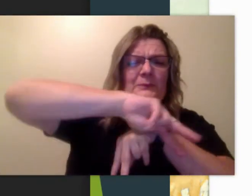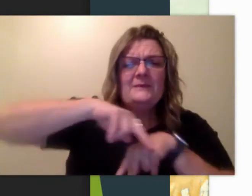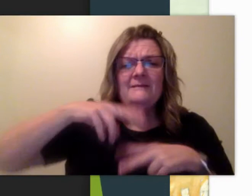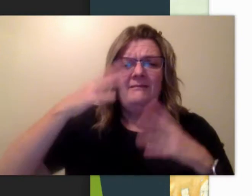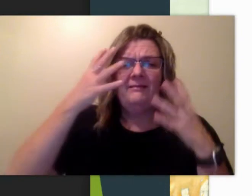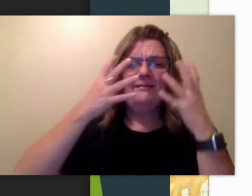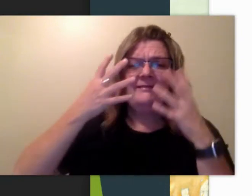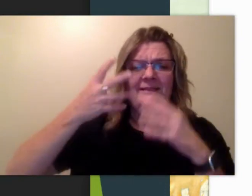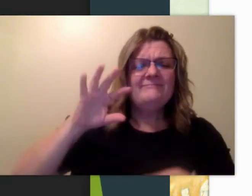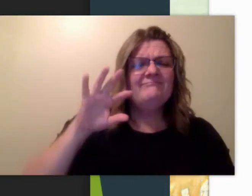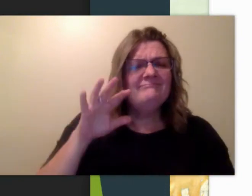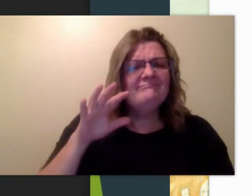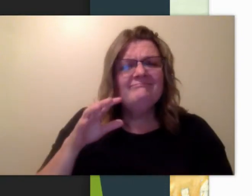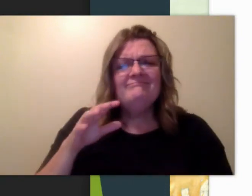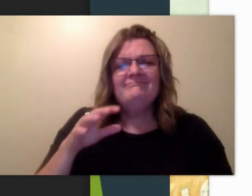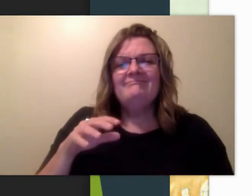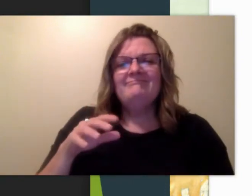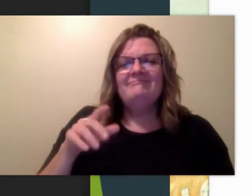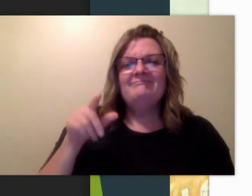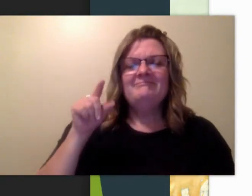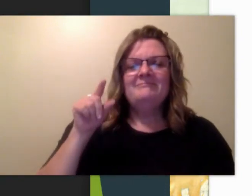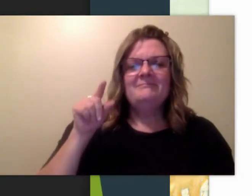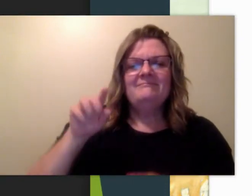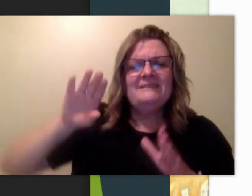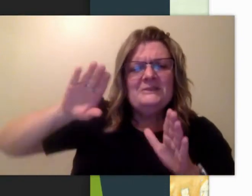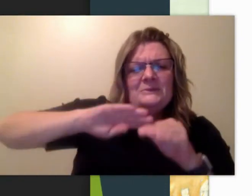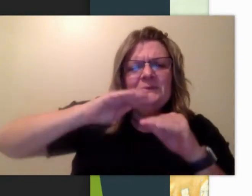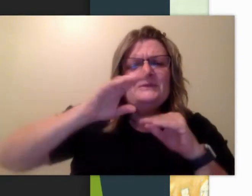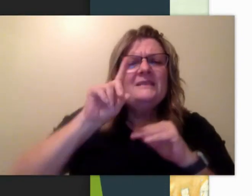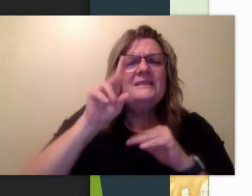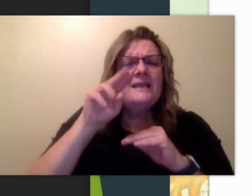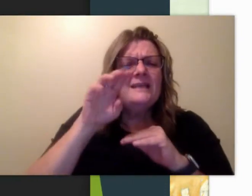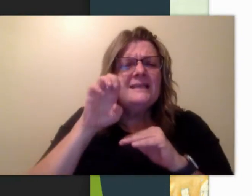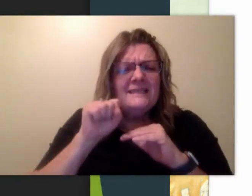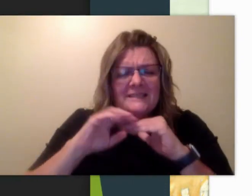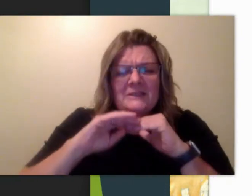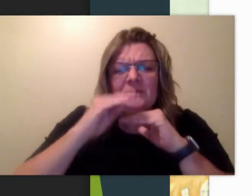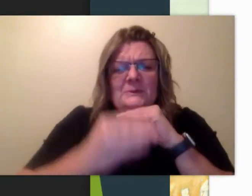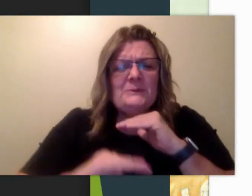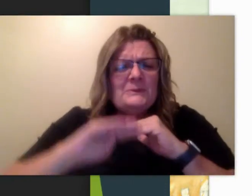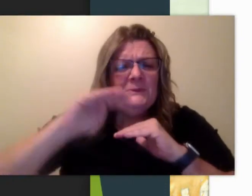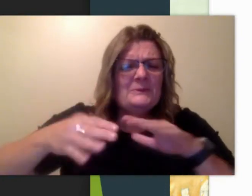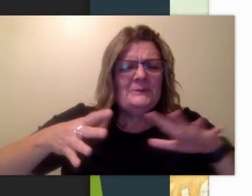Swing me around, fly me to the dunes.